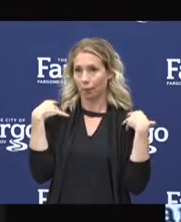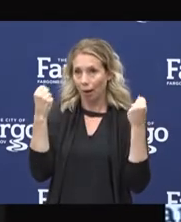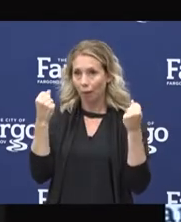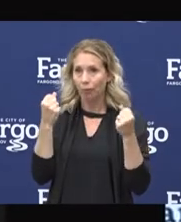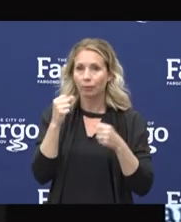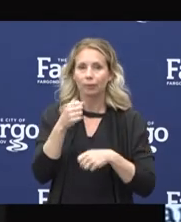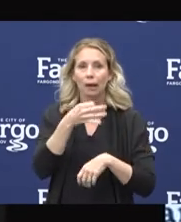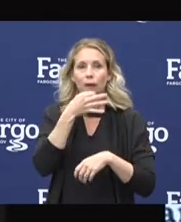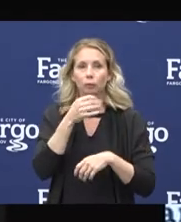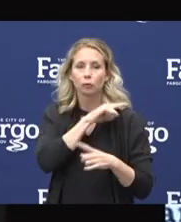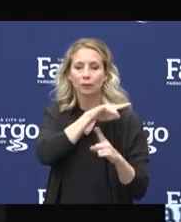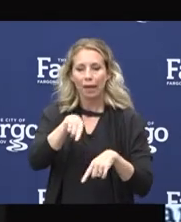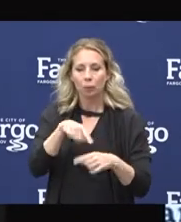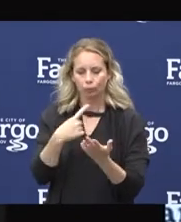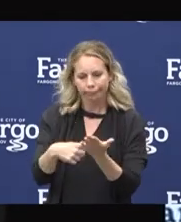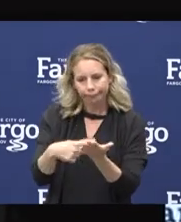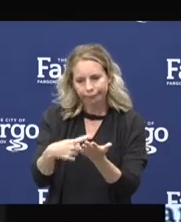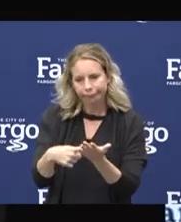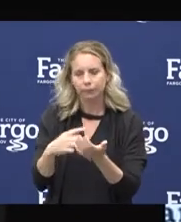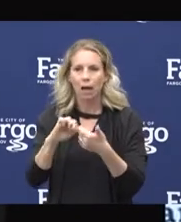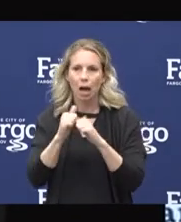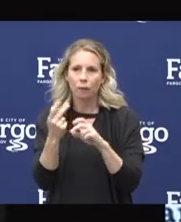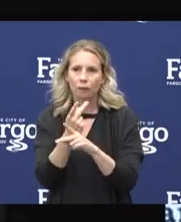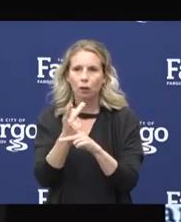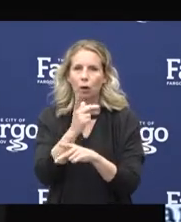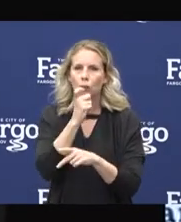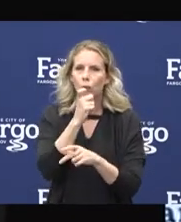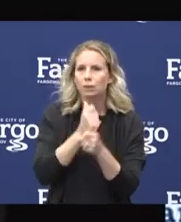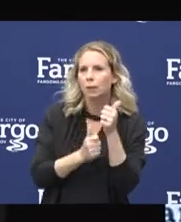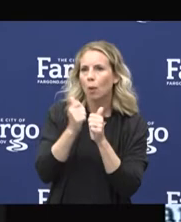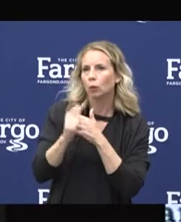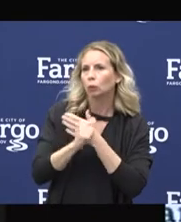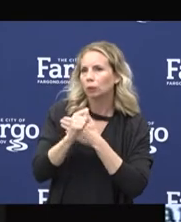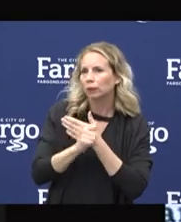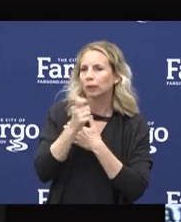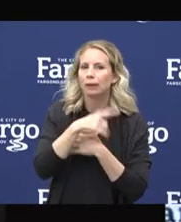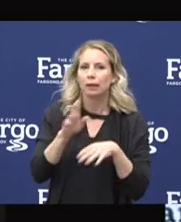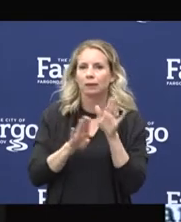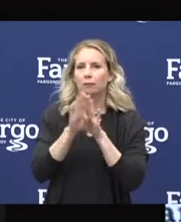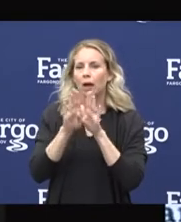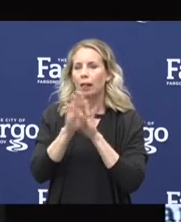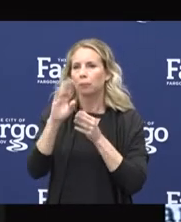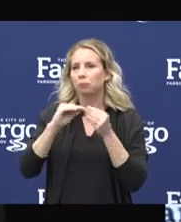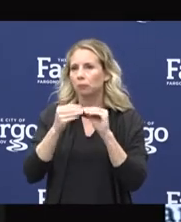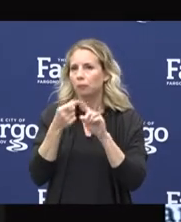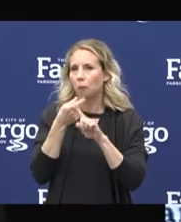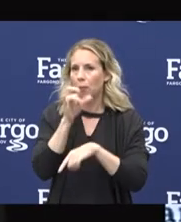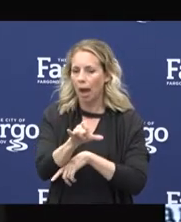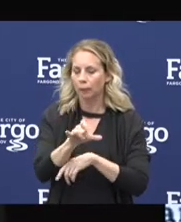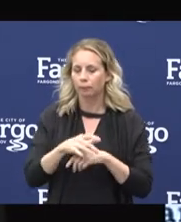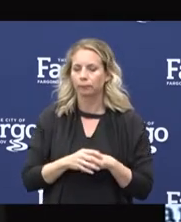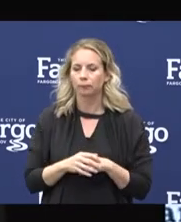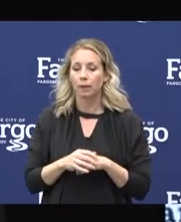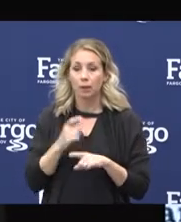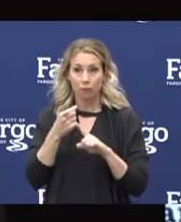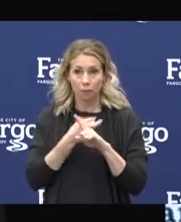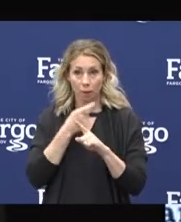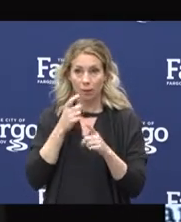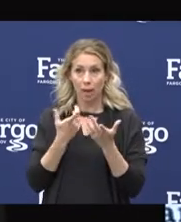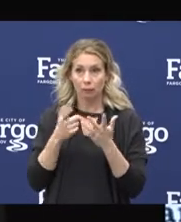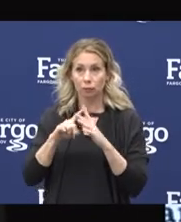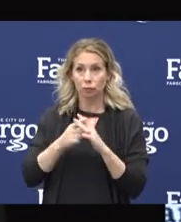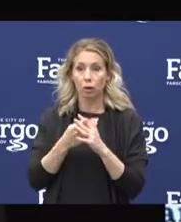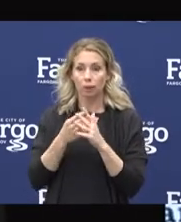who are at higher risk of exposure and developed a testing matrix accordingly. Since our locally generated testing matrix has been